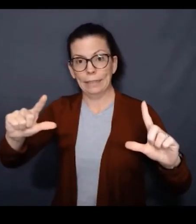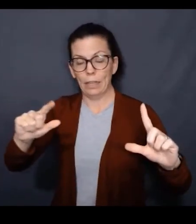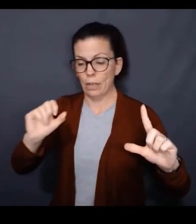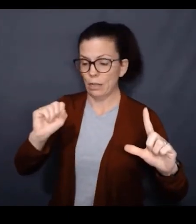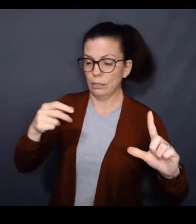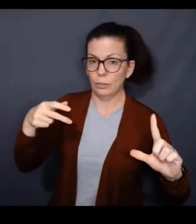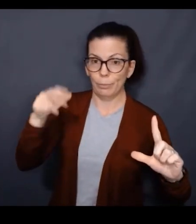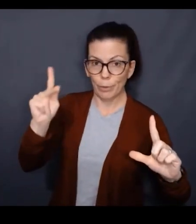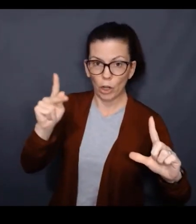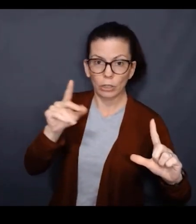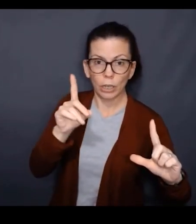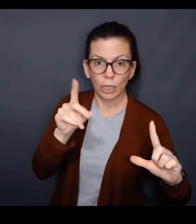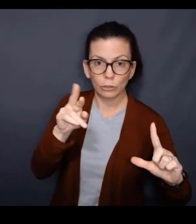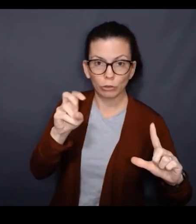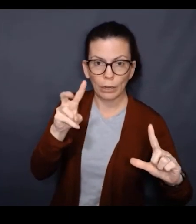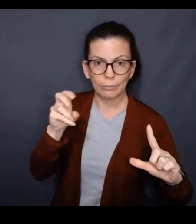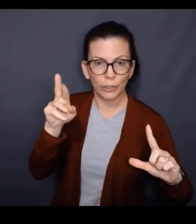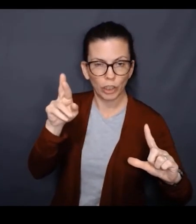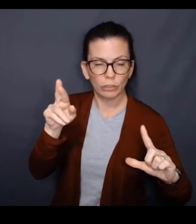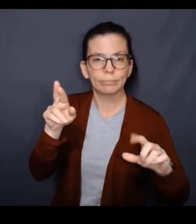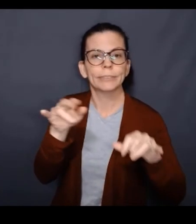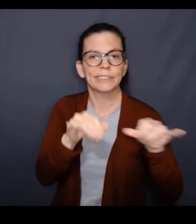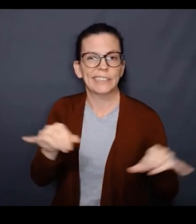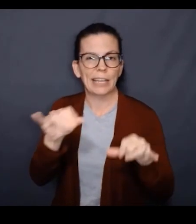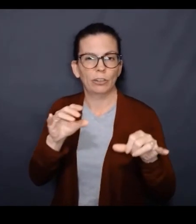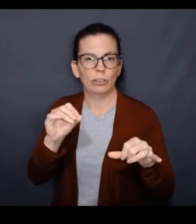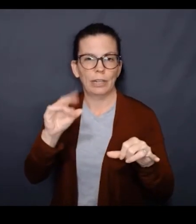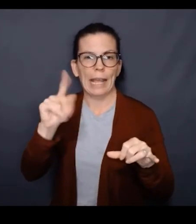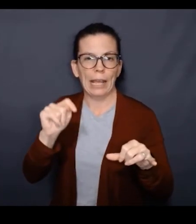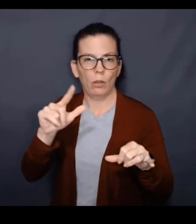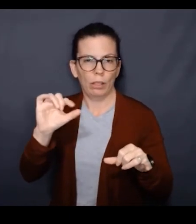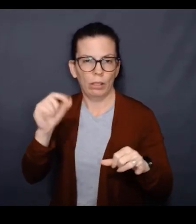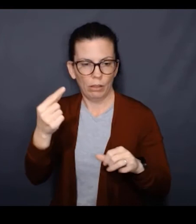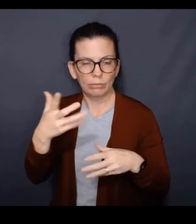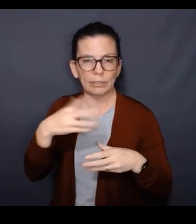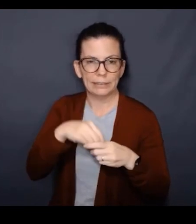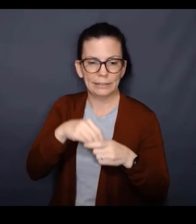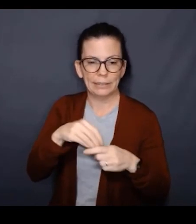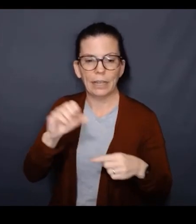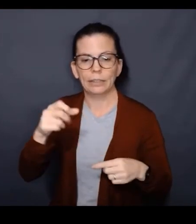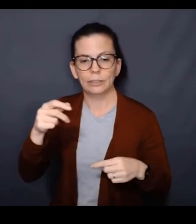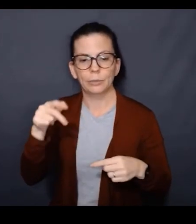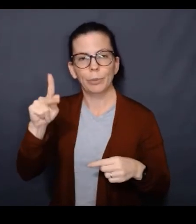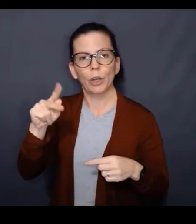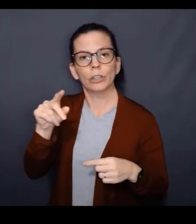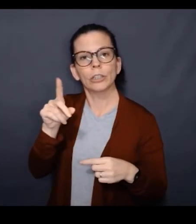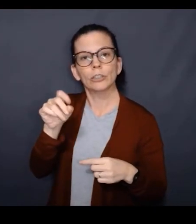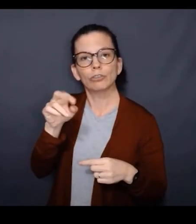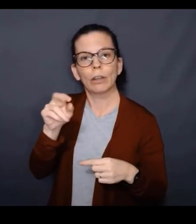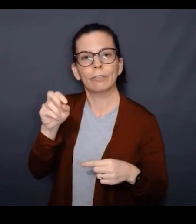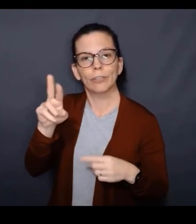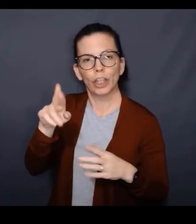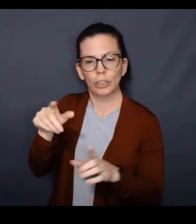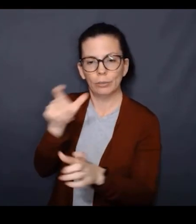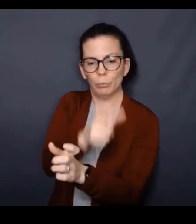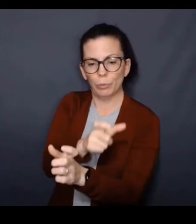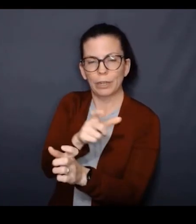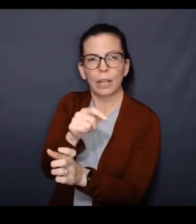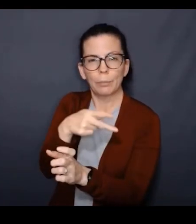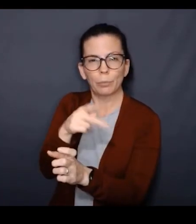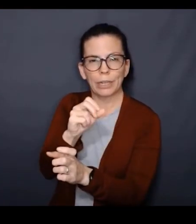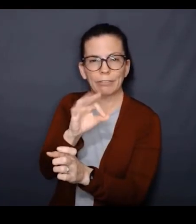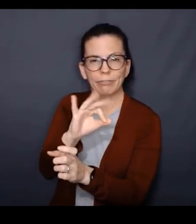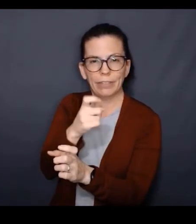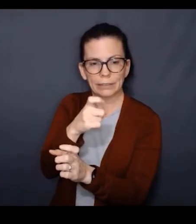provided to the job, and if we look inside that log URI, the Spark driver standard outlogs will be inside of this